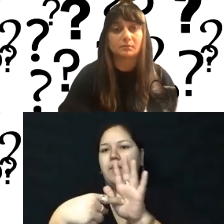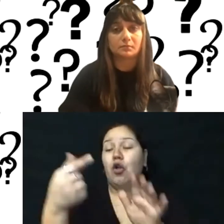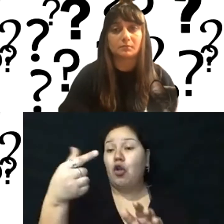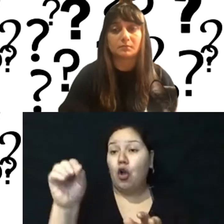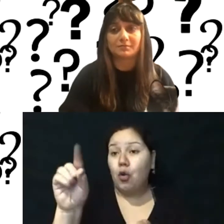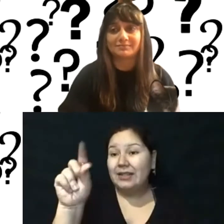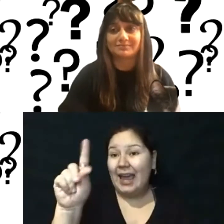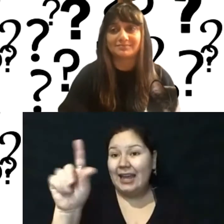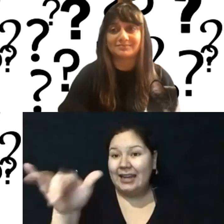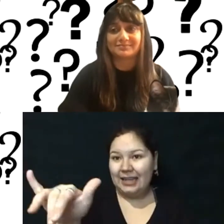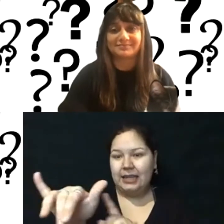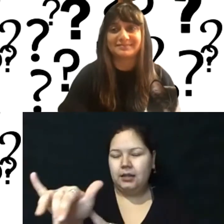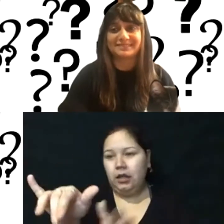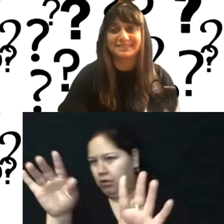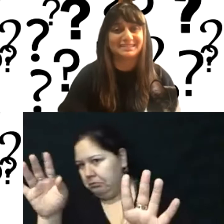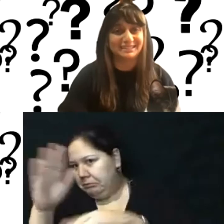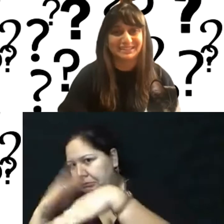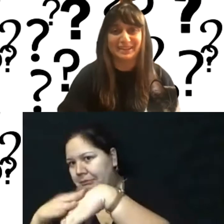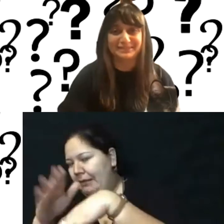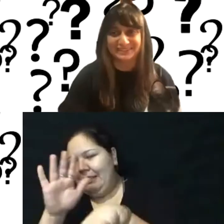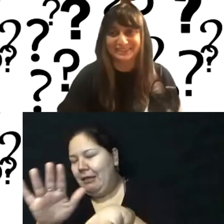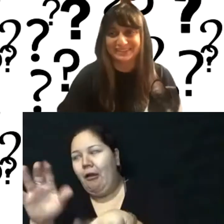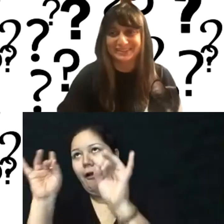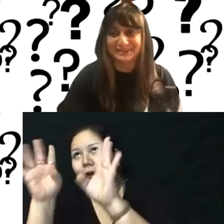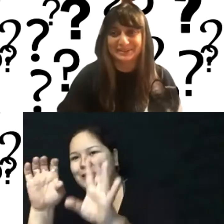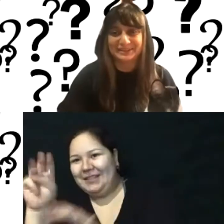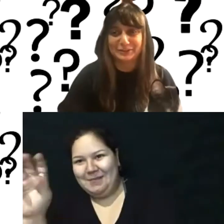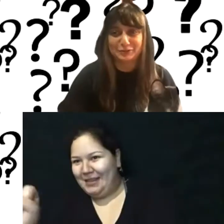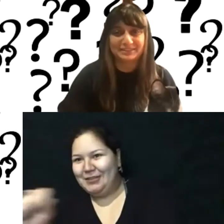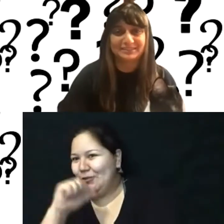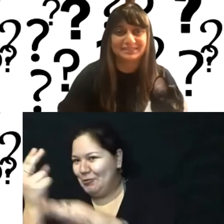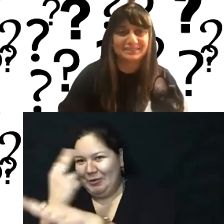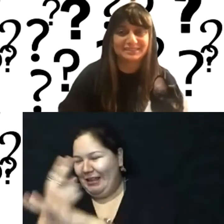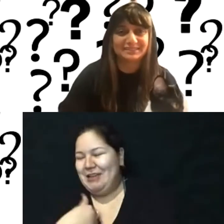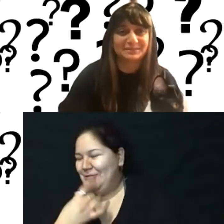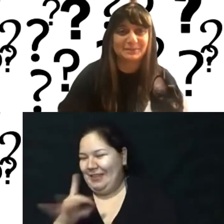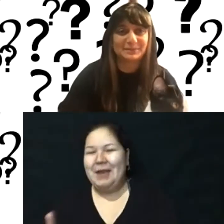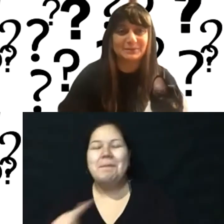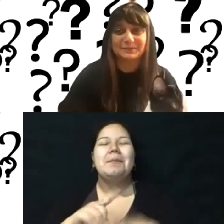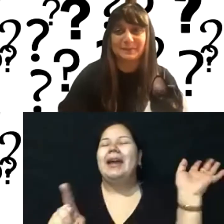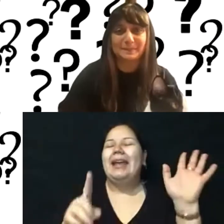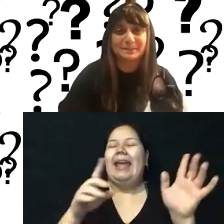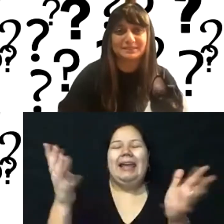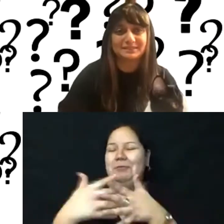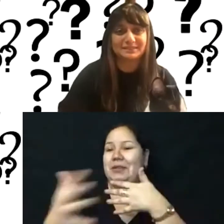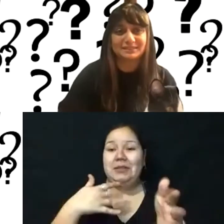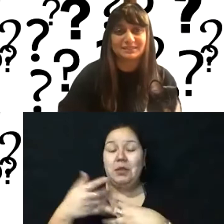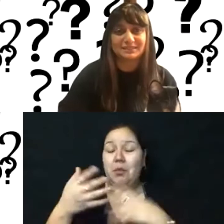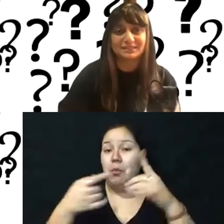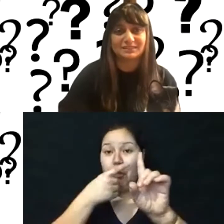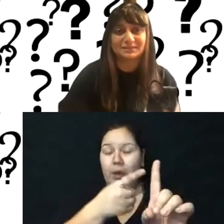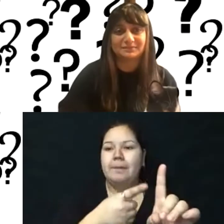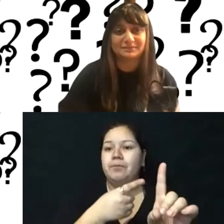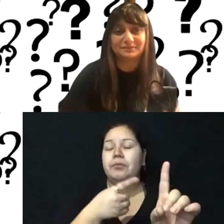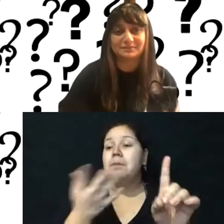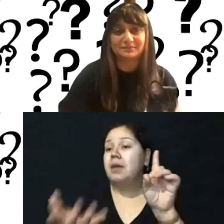and by the way, their CMS is terrible. I would not use it. Um, do not like it. Um, but the point is, is that like, or you can do, for example,